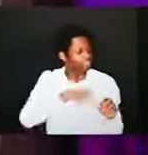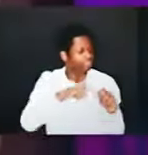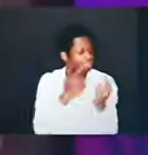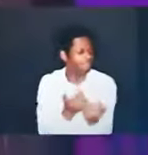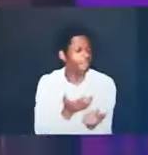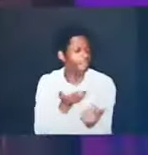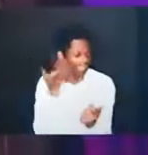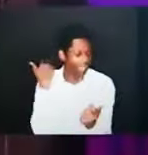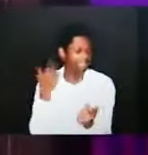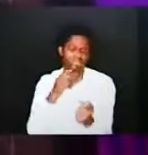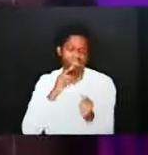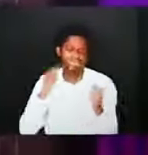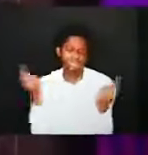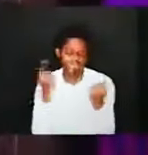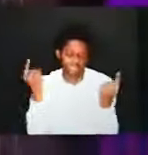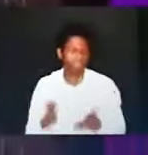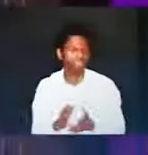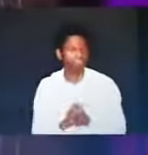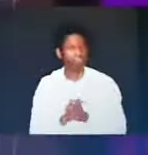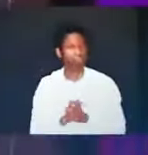now back verse 3